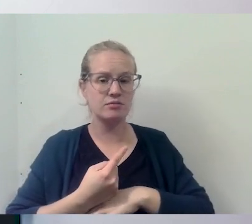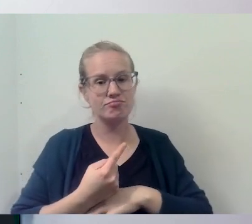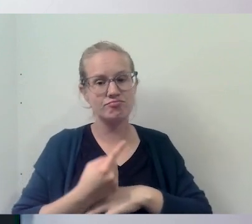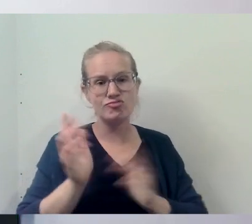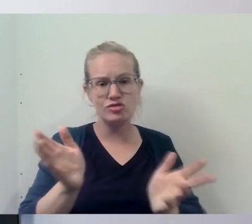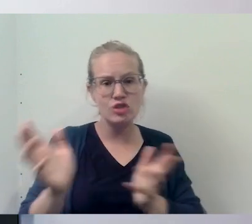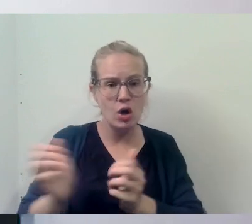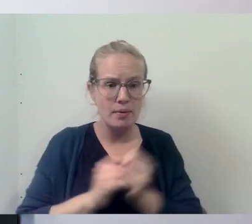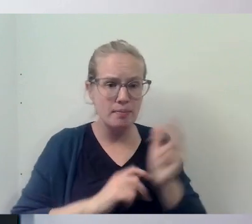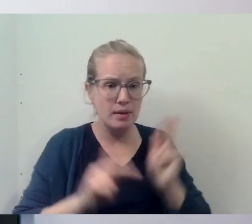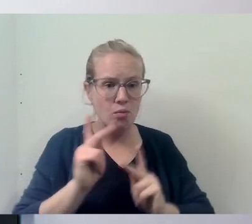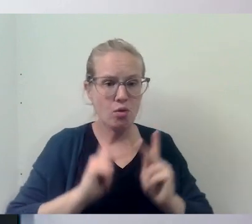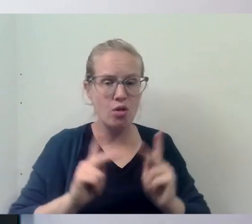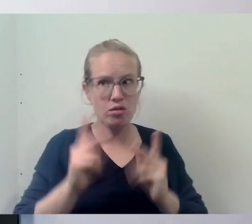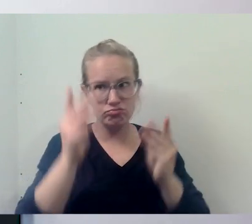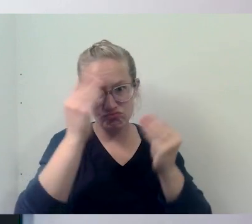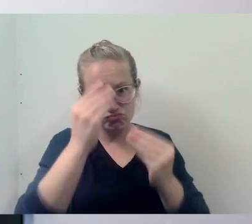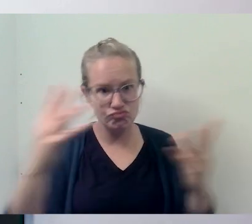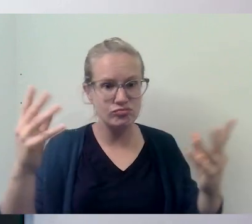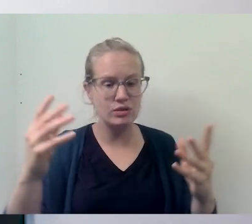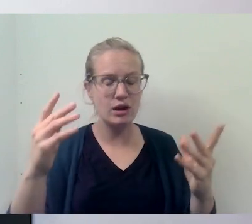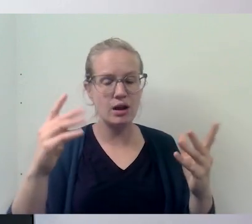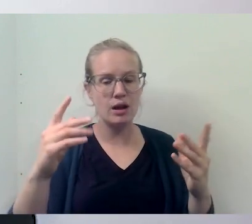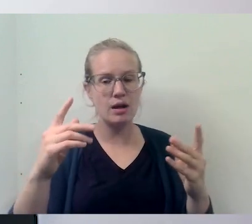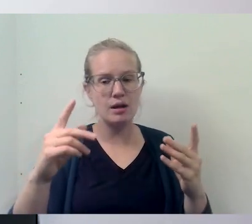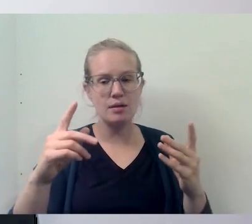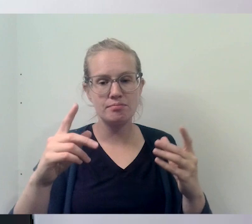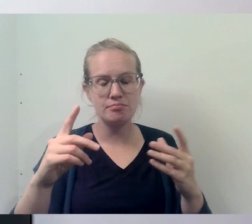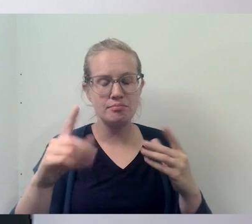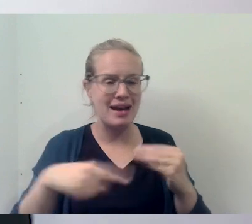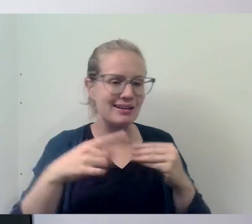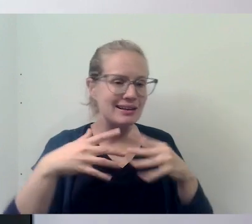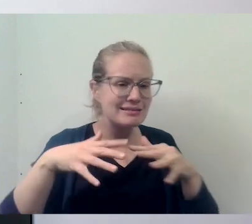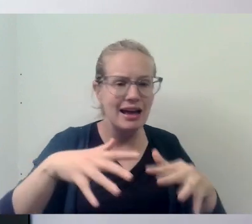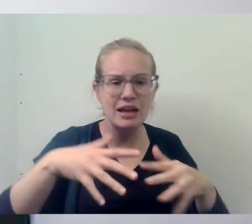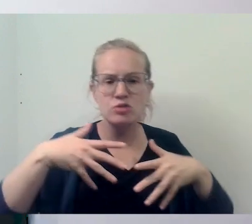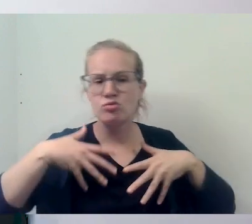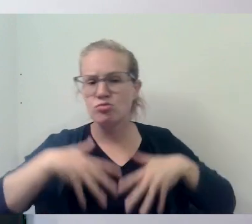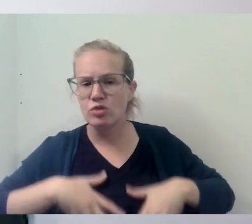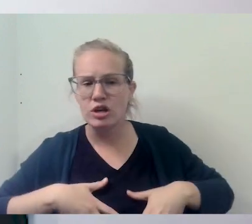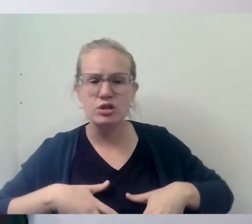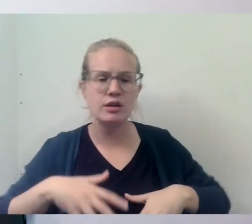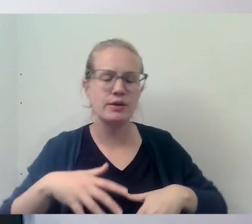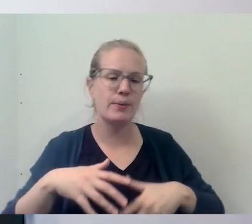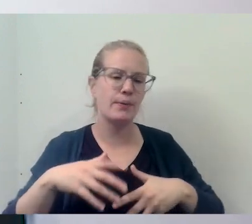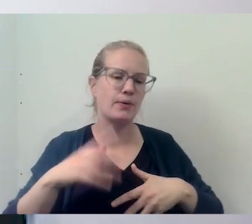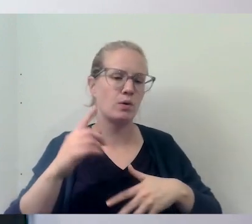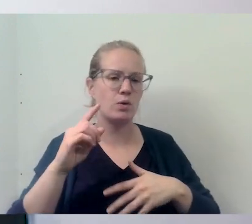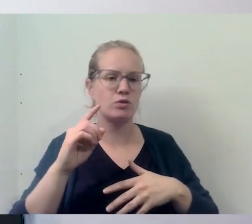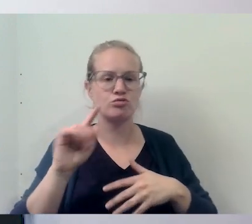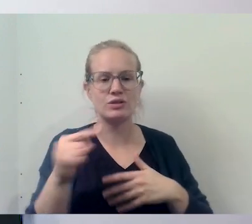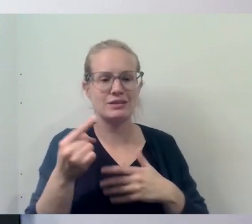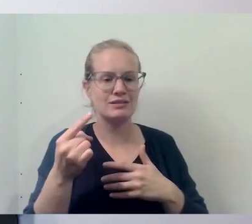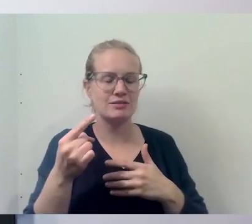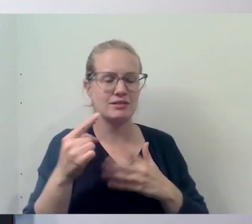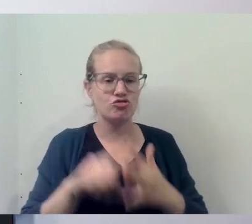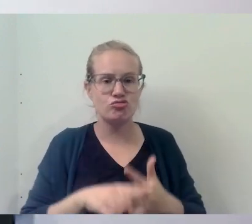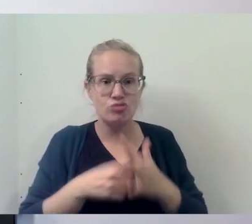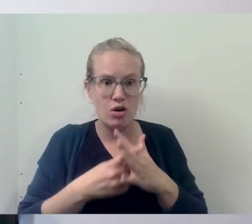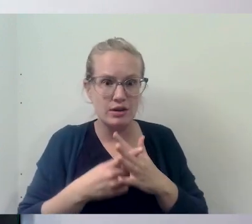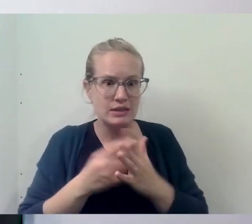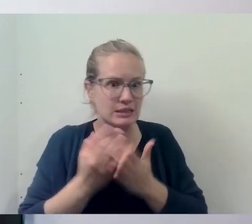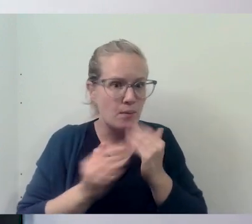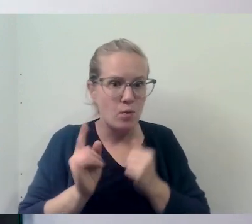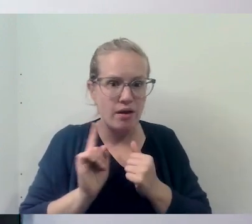talk to people and then lighten them about, even if it's anxiety or depression or just starting somewhere.